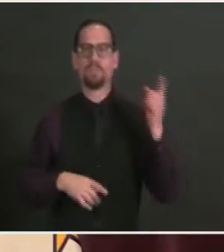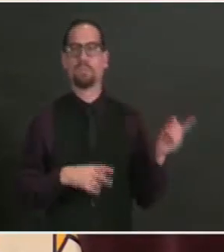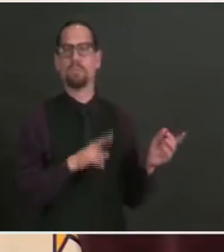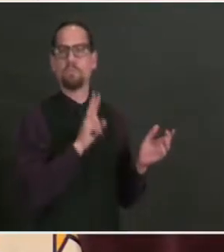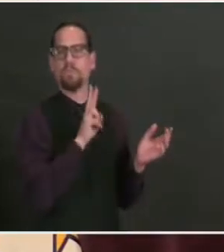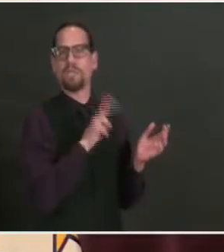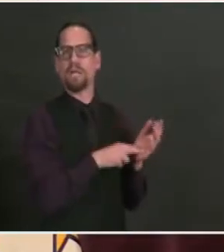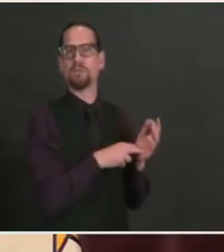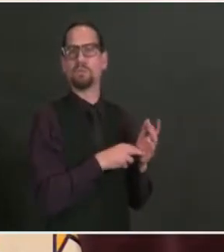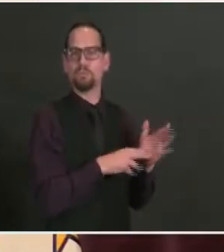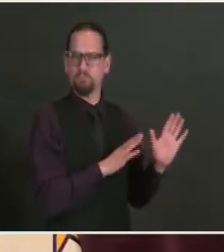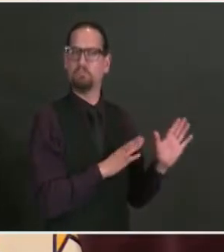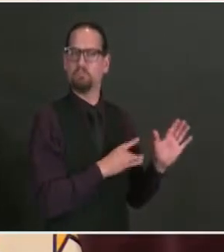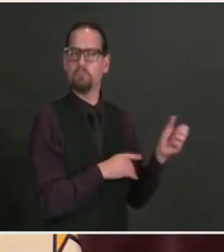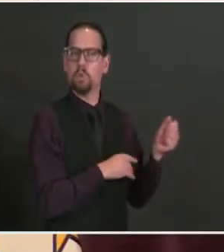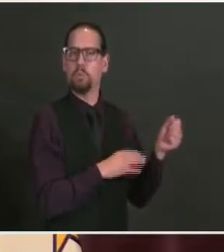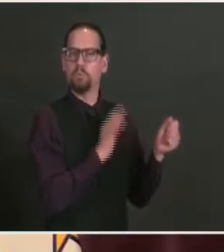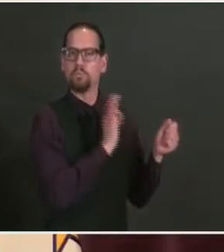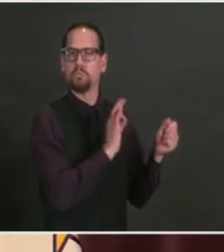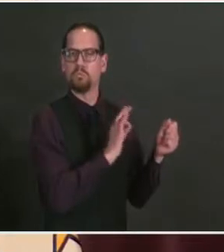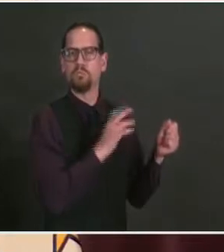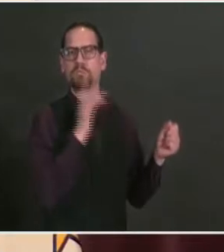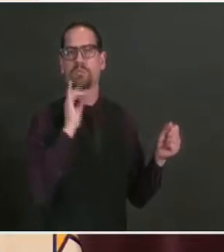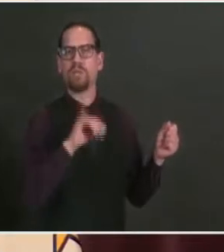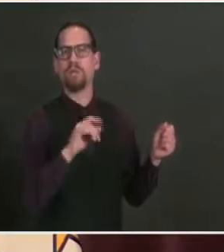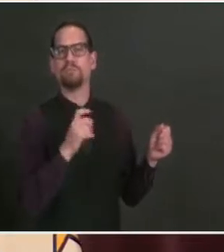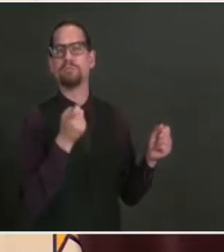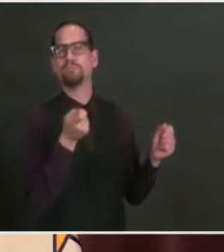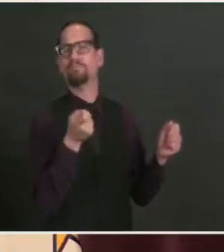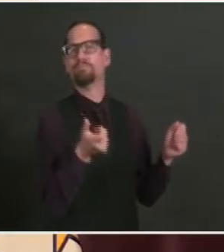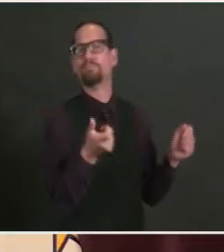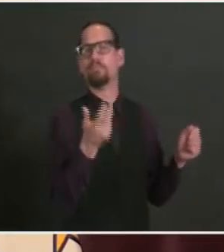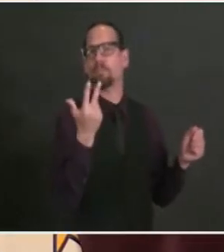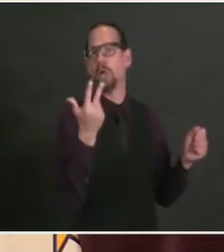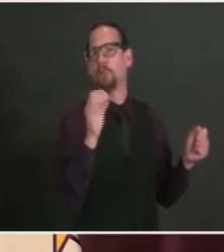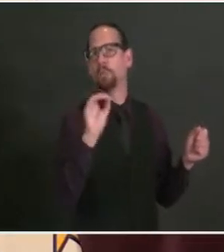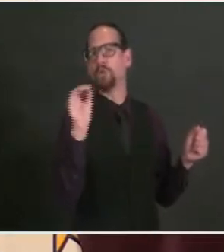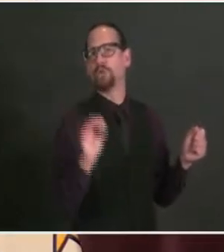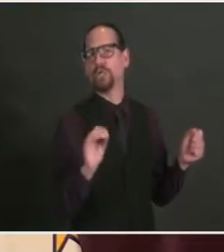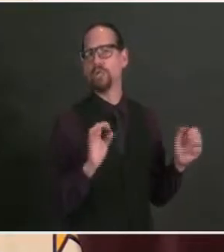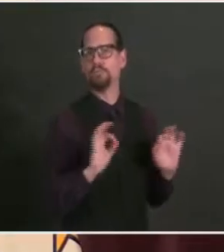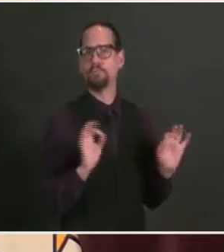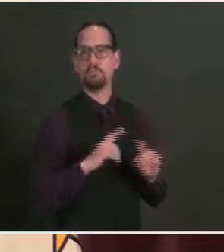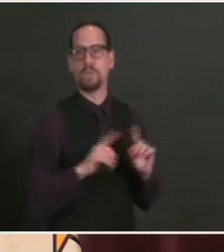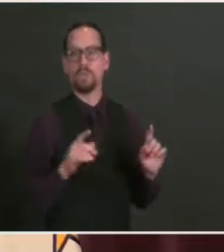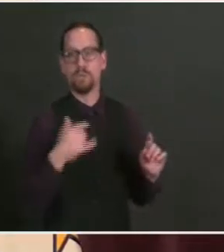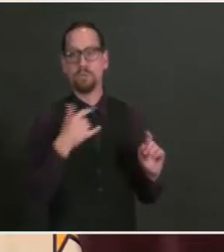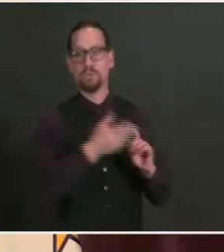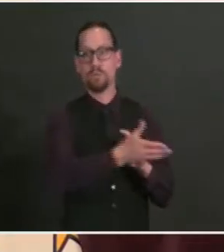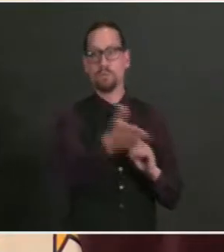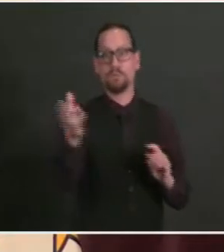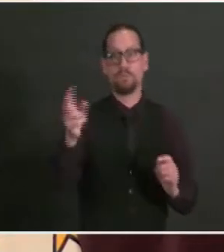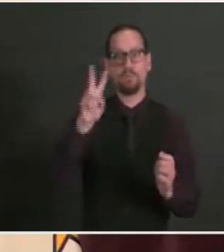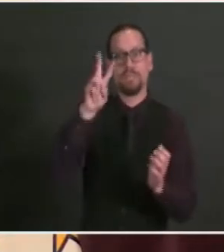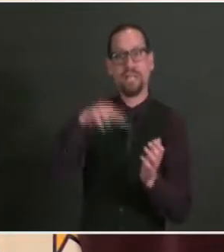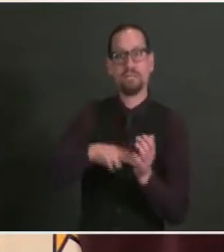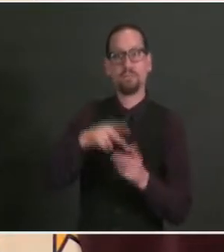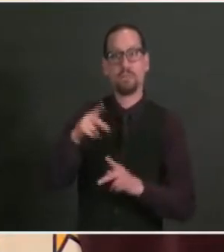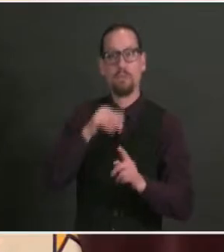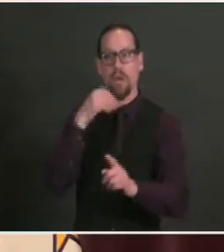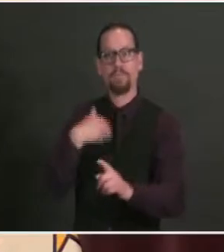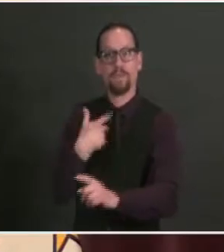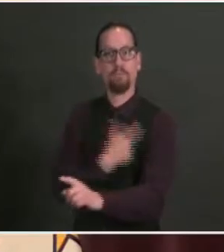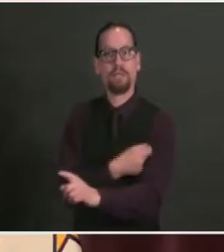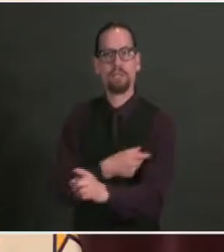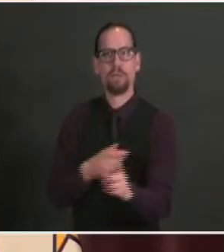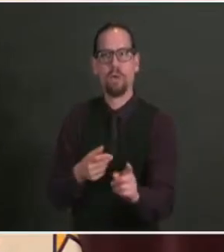we get an average week. However, those were 2000 doses for 2000 Rhode Islanders. So the team worked as hard as they